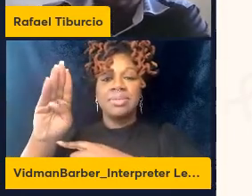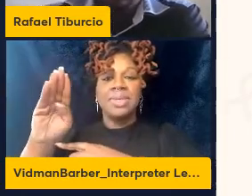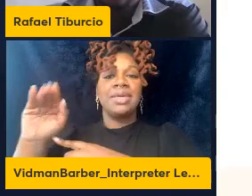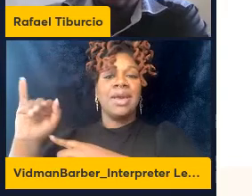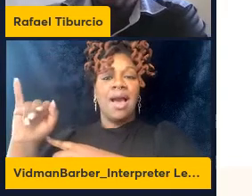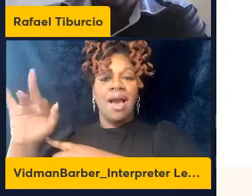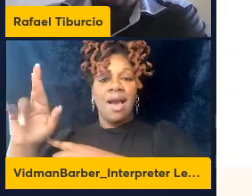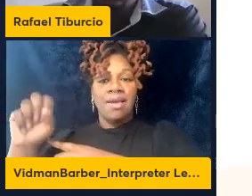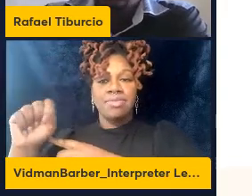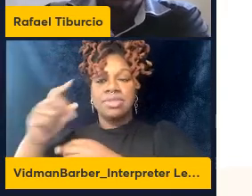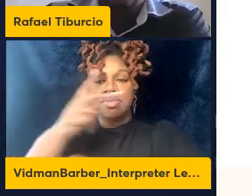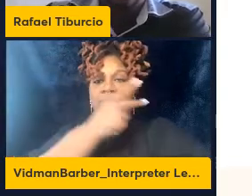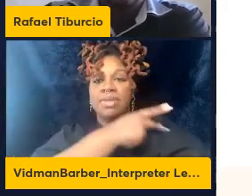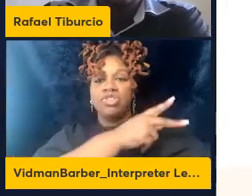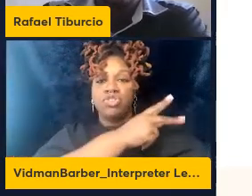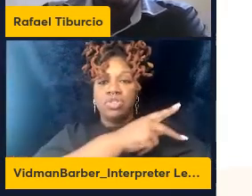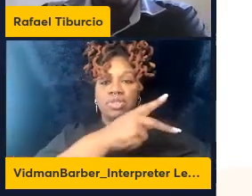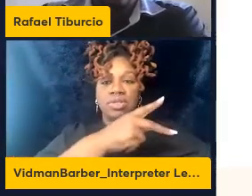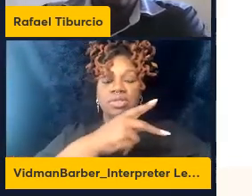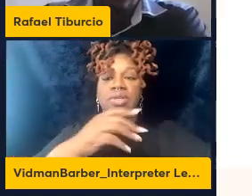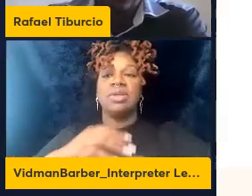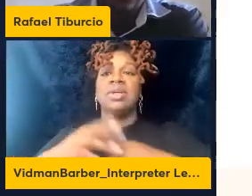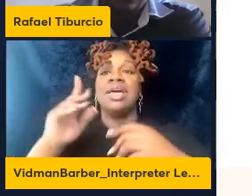then later we try to